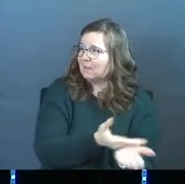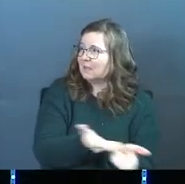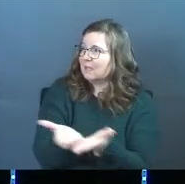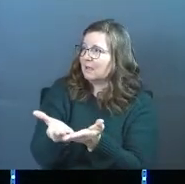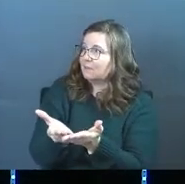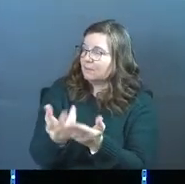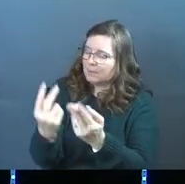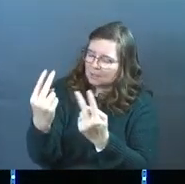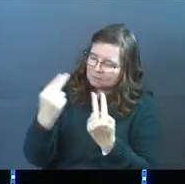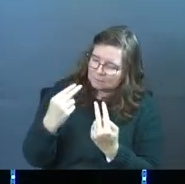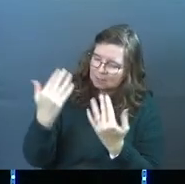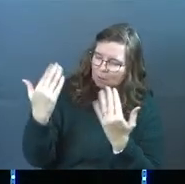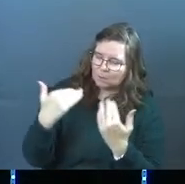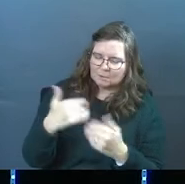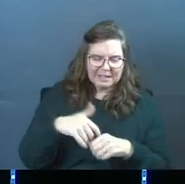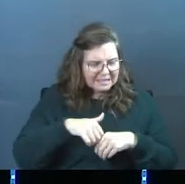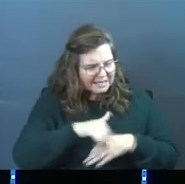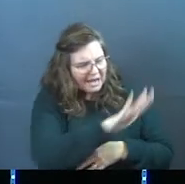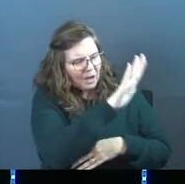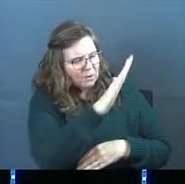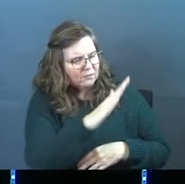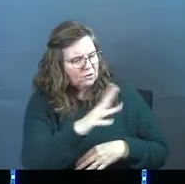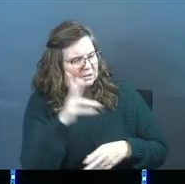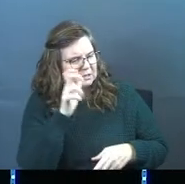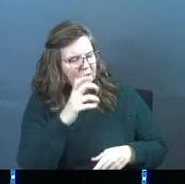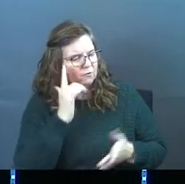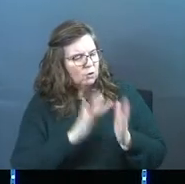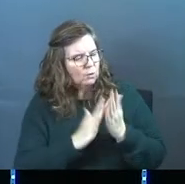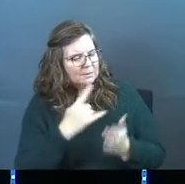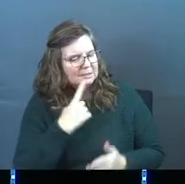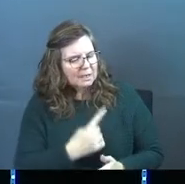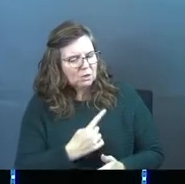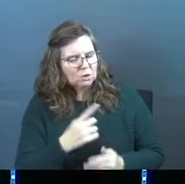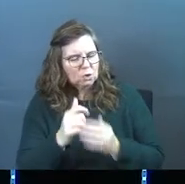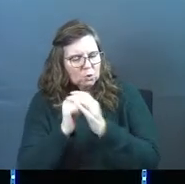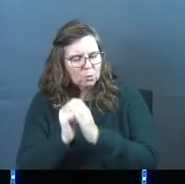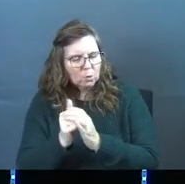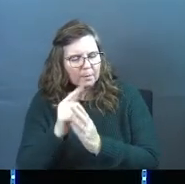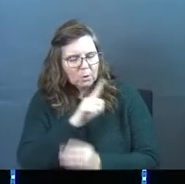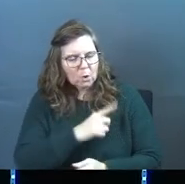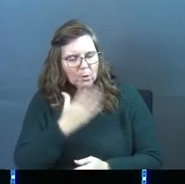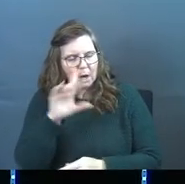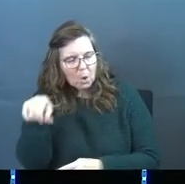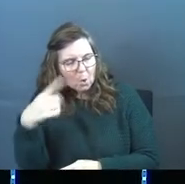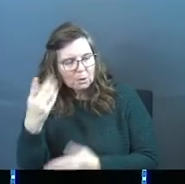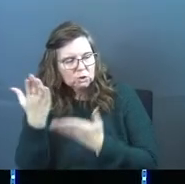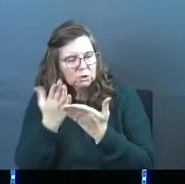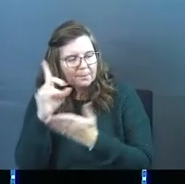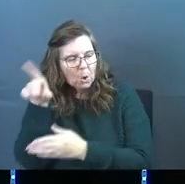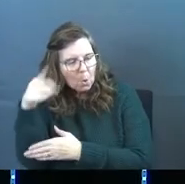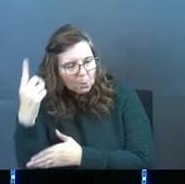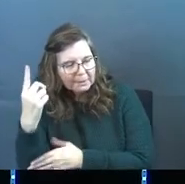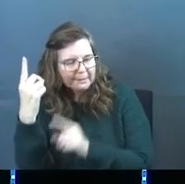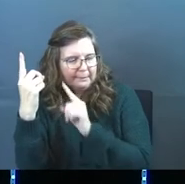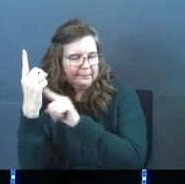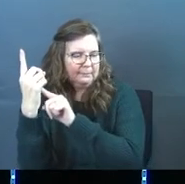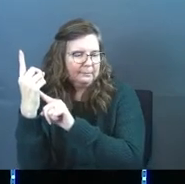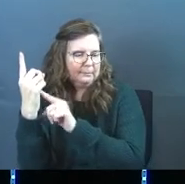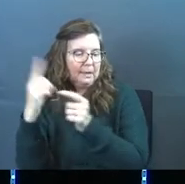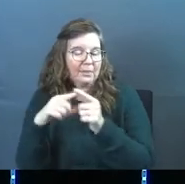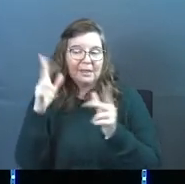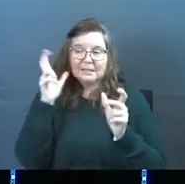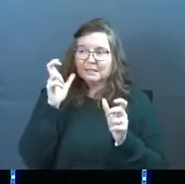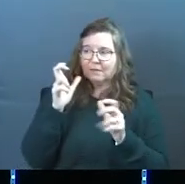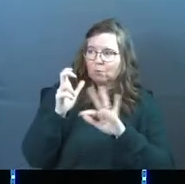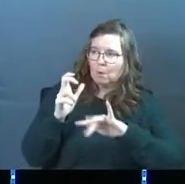and worship me. And he says, get out of here, Satan. For the scriptures say, you must worship the Lord your God and serve him only. And then